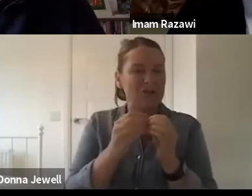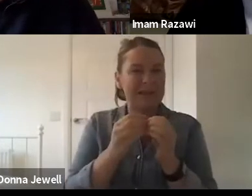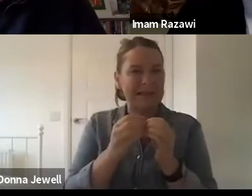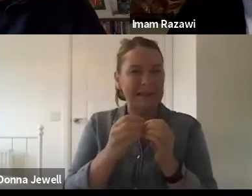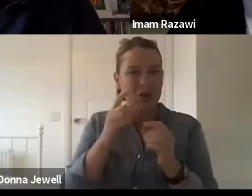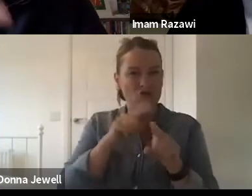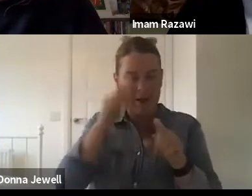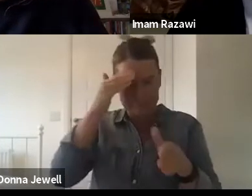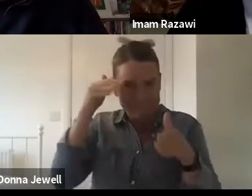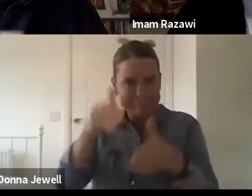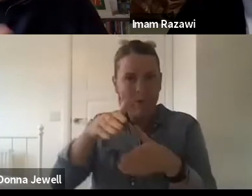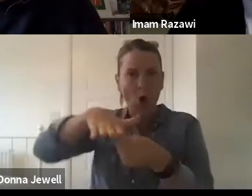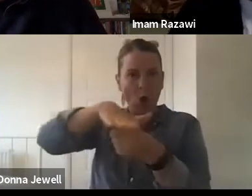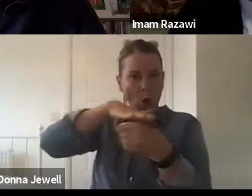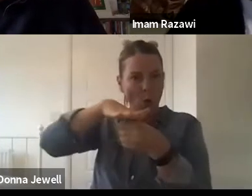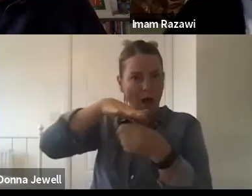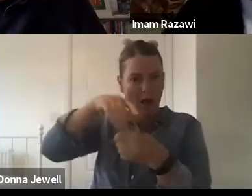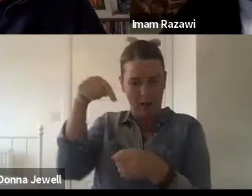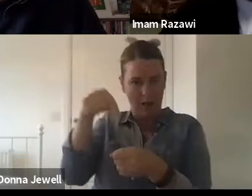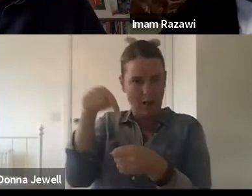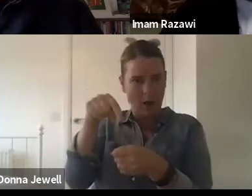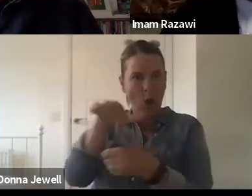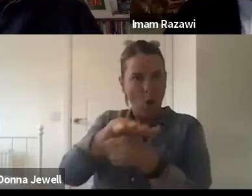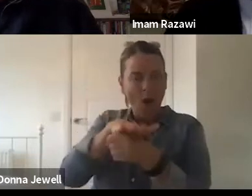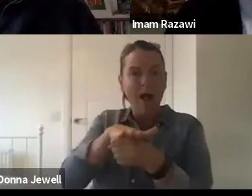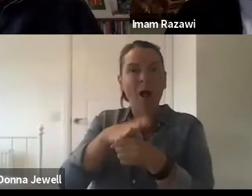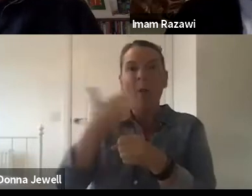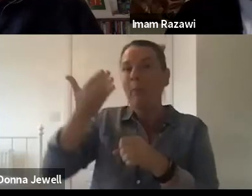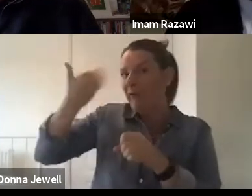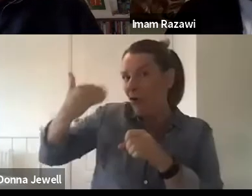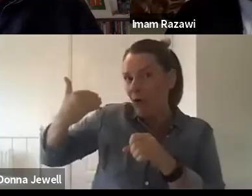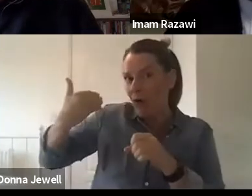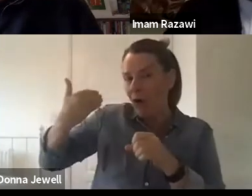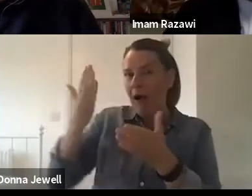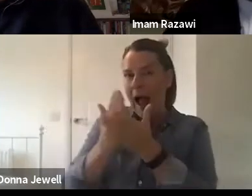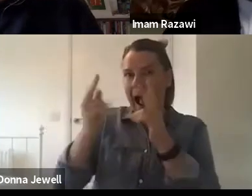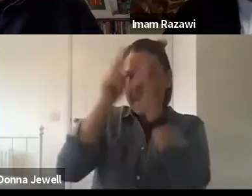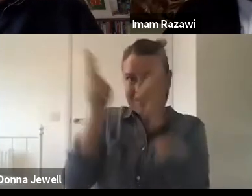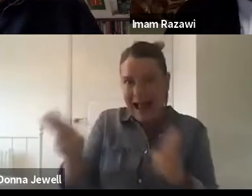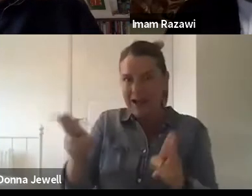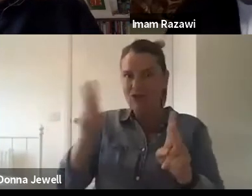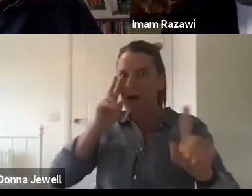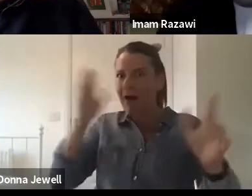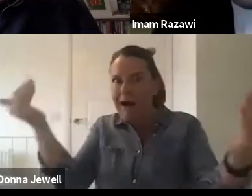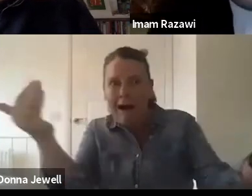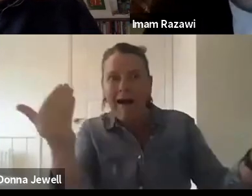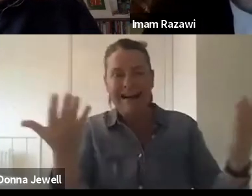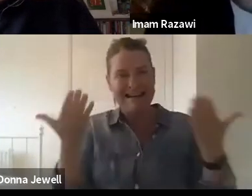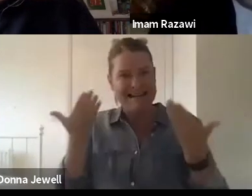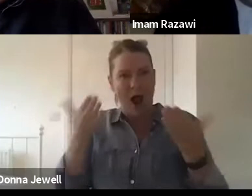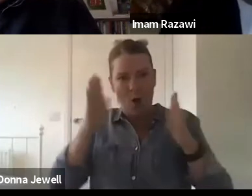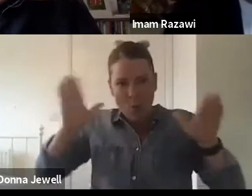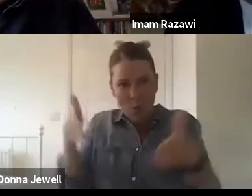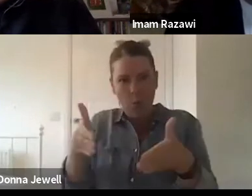rather than beyond that. So that's a really interesting shift, and lots more potential to do more there. Thank